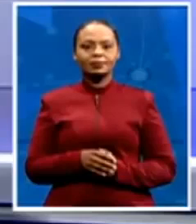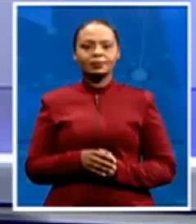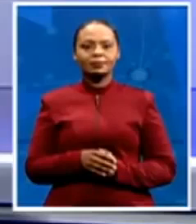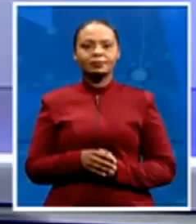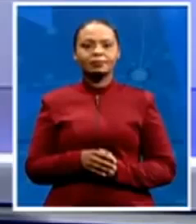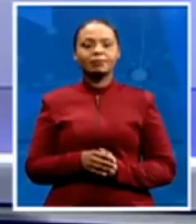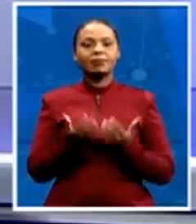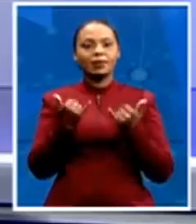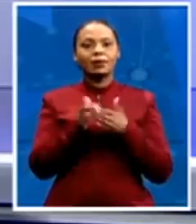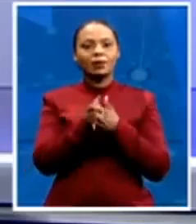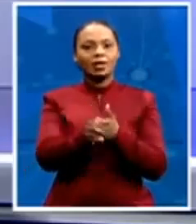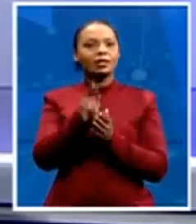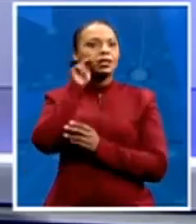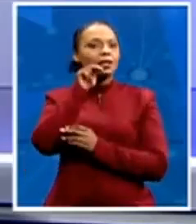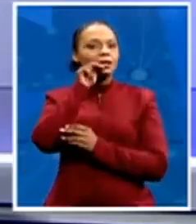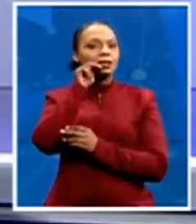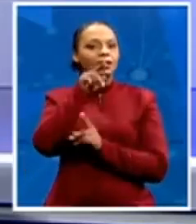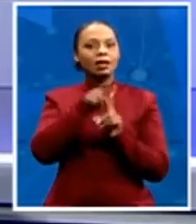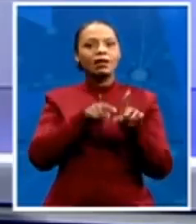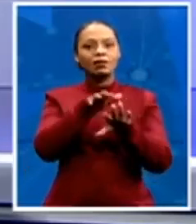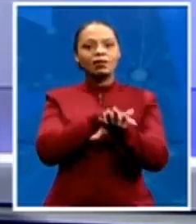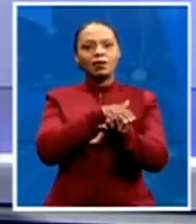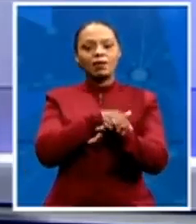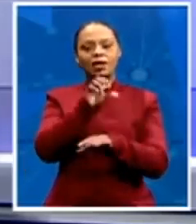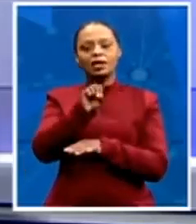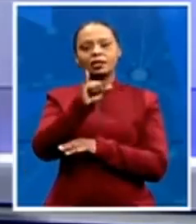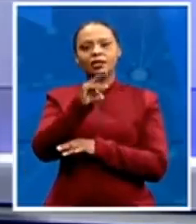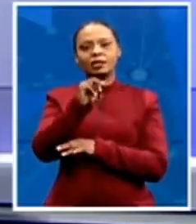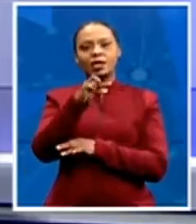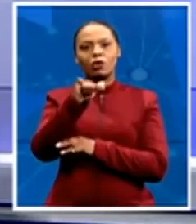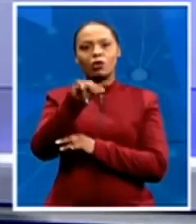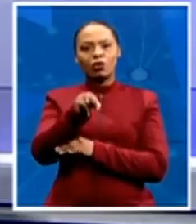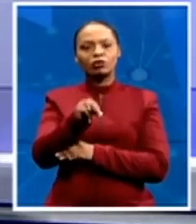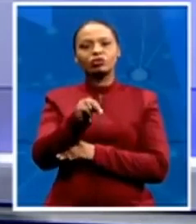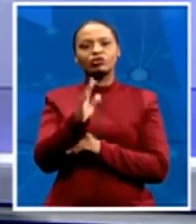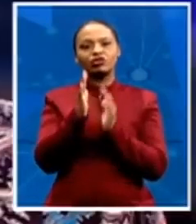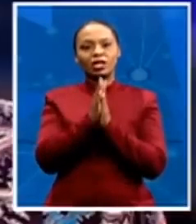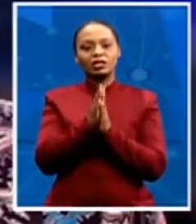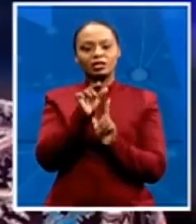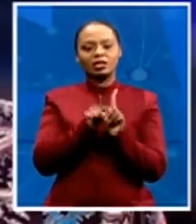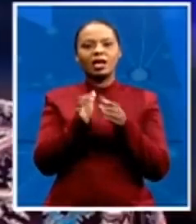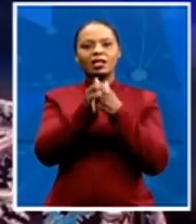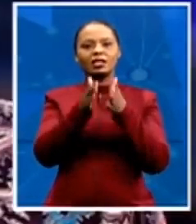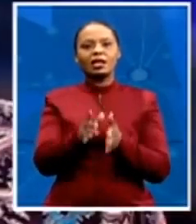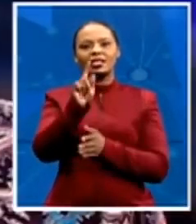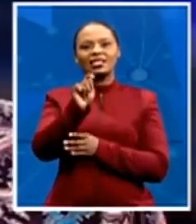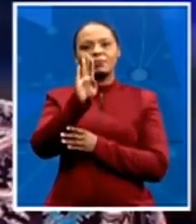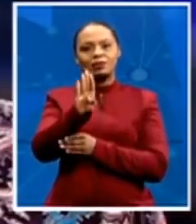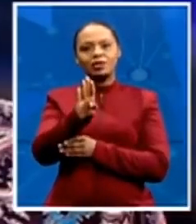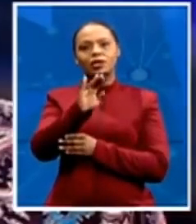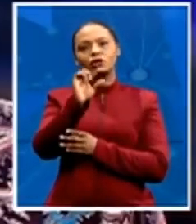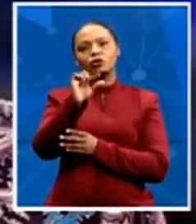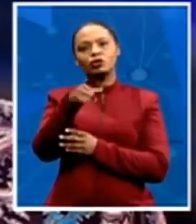The founder of the Synagogue Church of All Nations, T.B. Joshua, has died. His death has been confirmed by his church. The